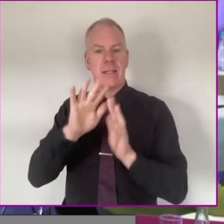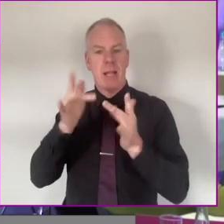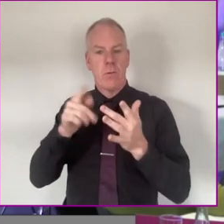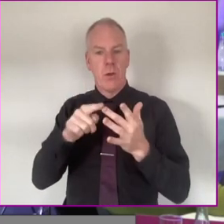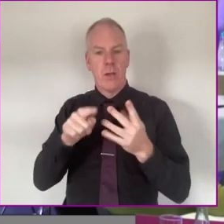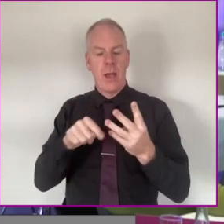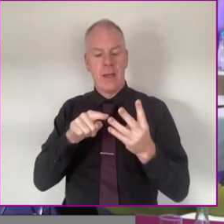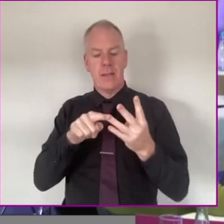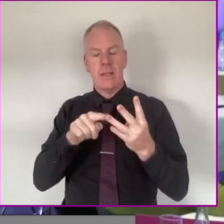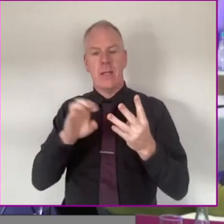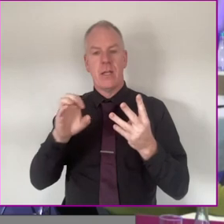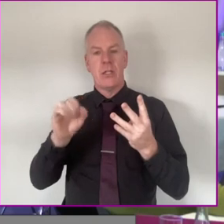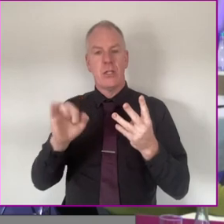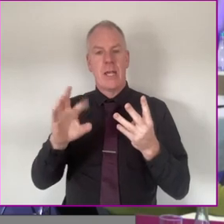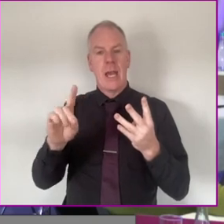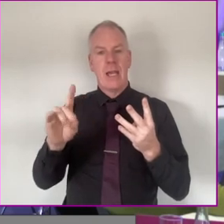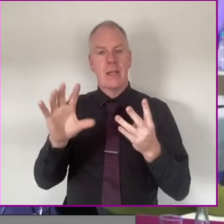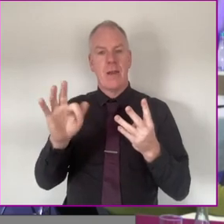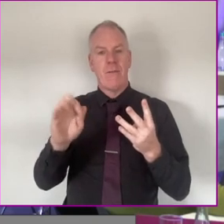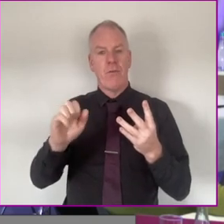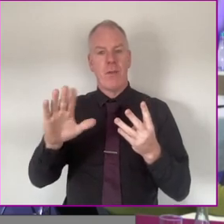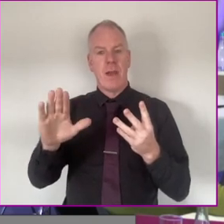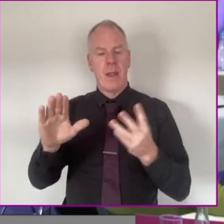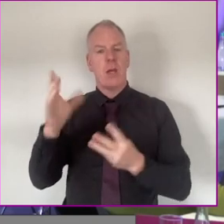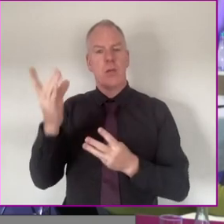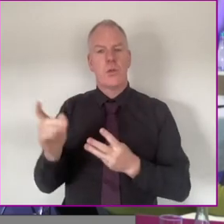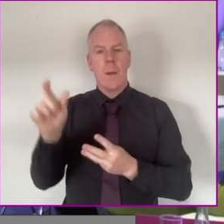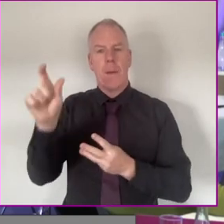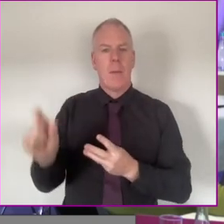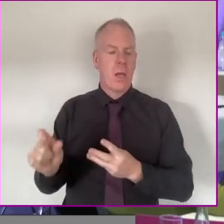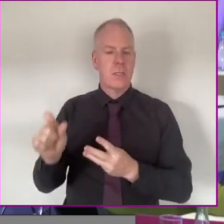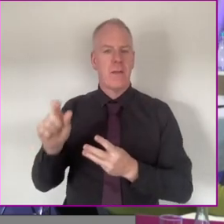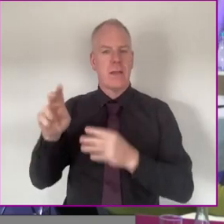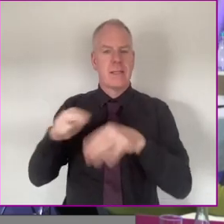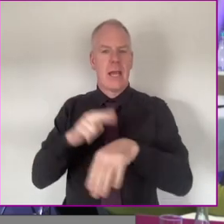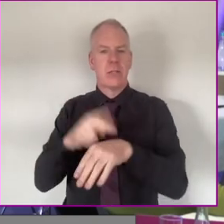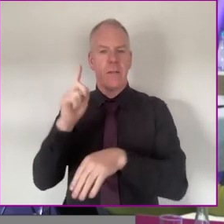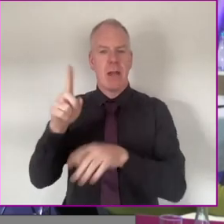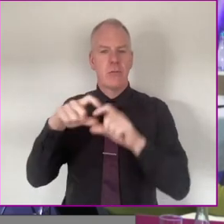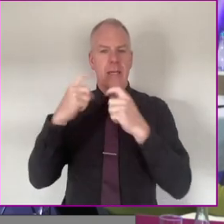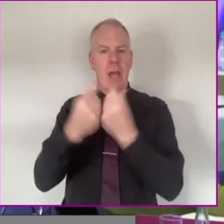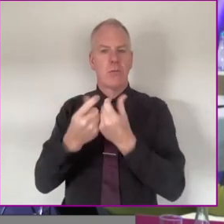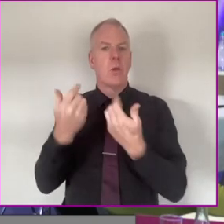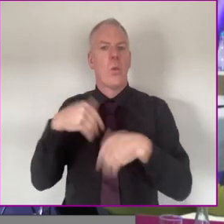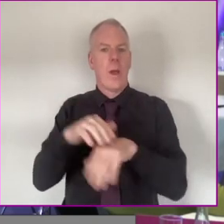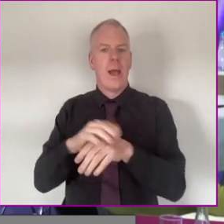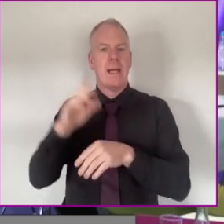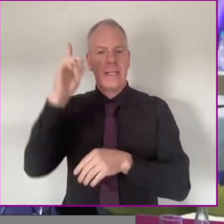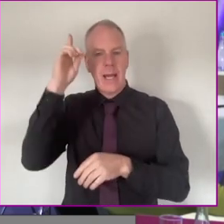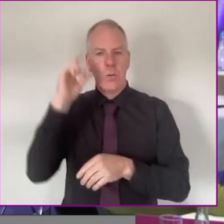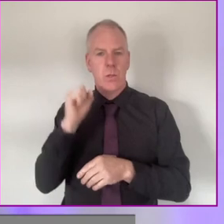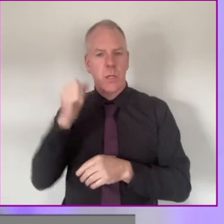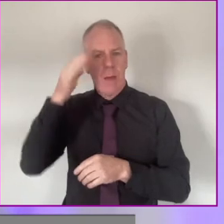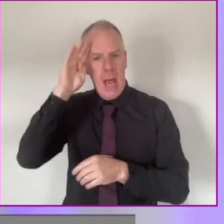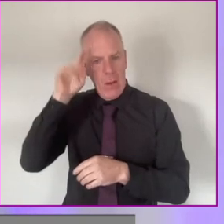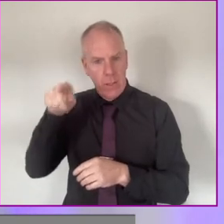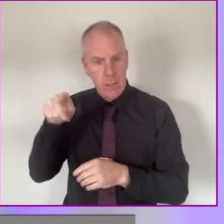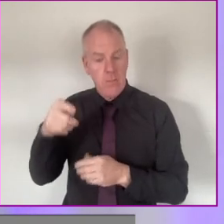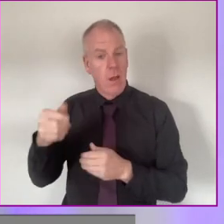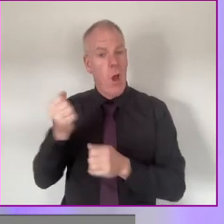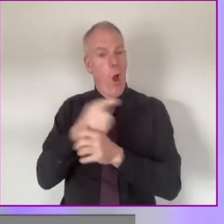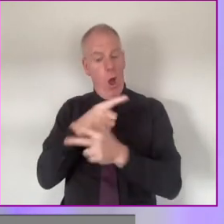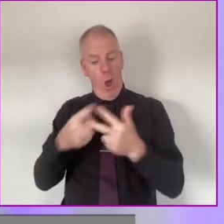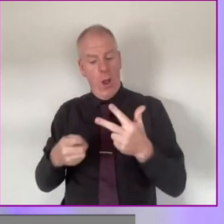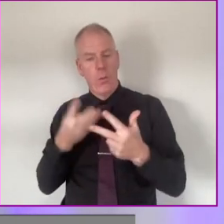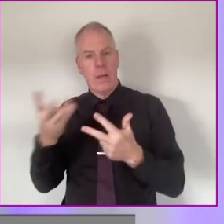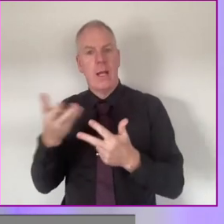Sinead Friel is Chairperson of the National Advisory Council on Down Syndrome Ireland. And so, we're going to hear from all of them